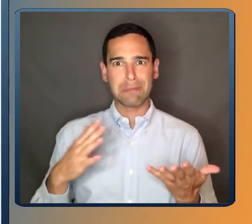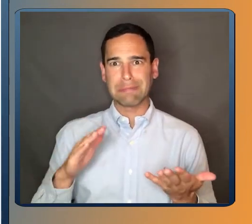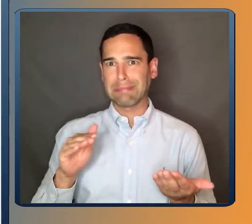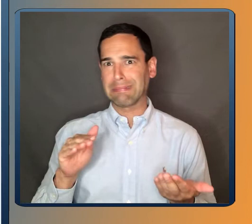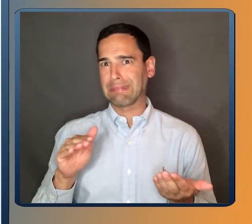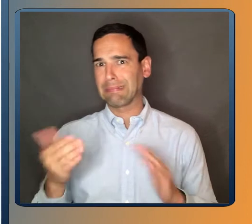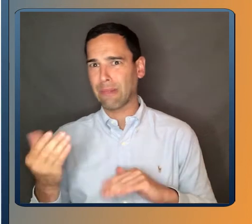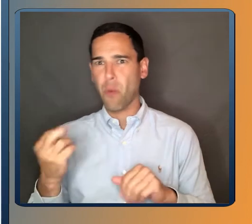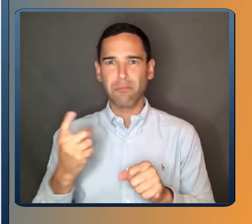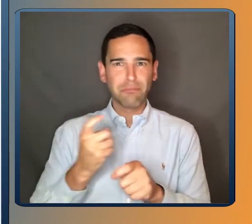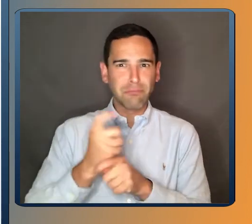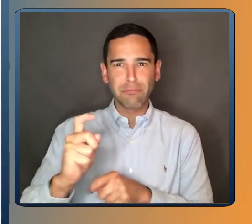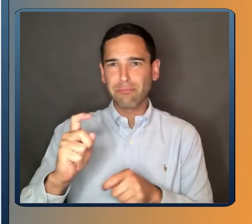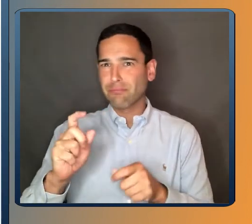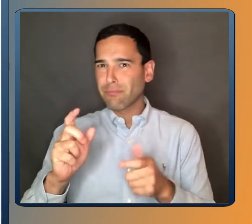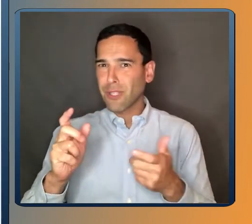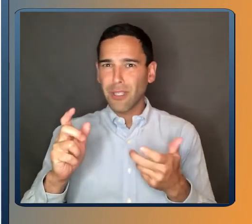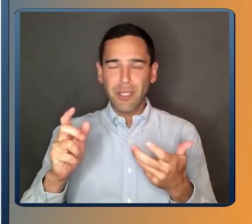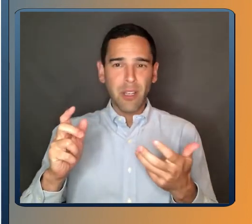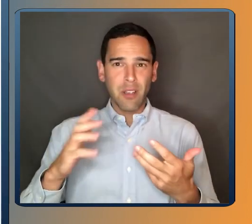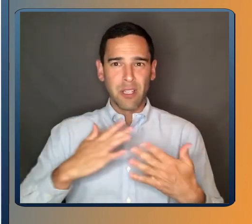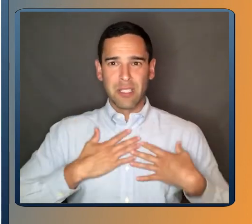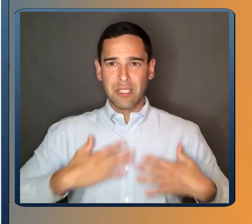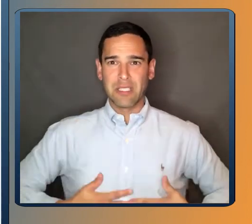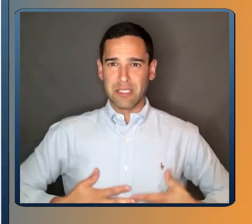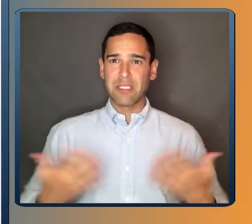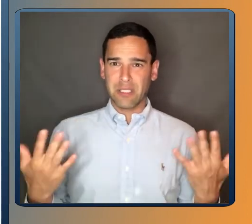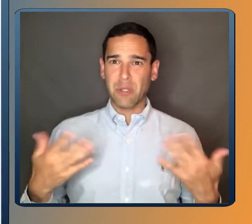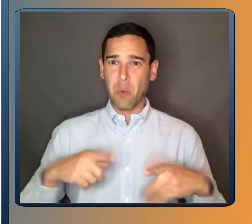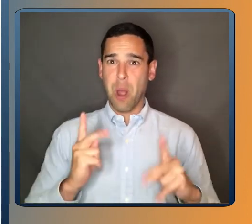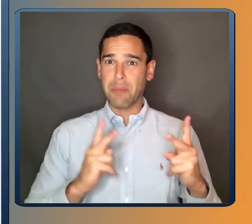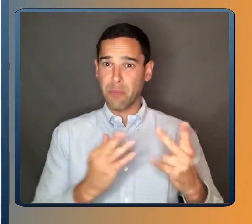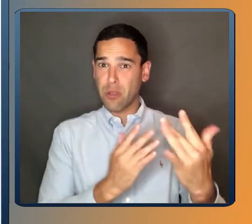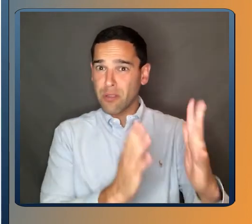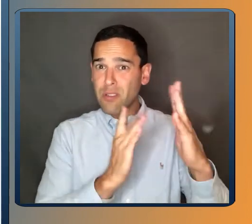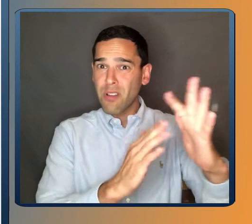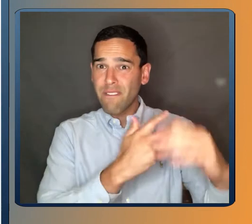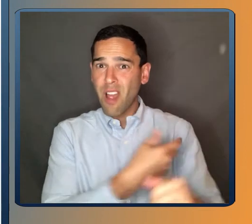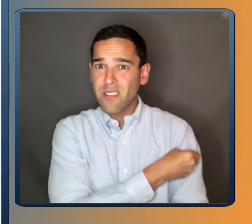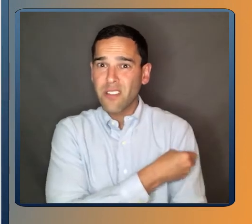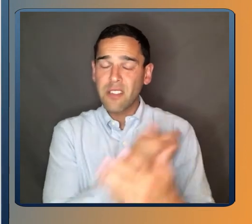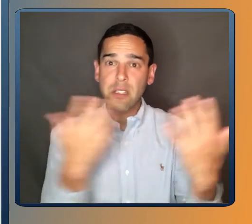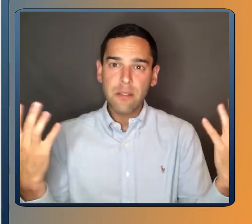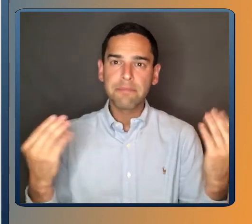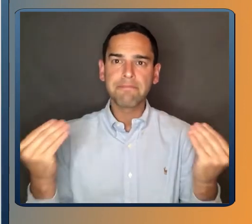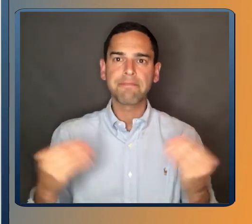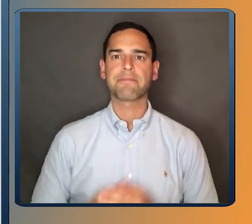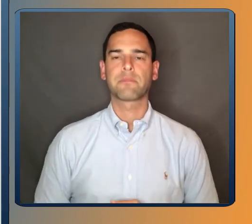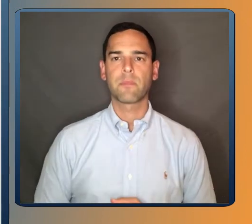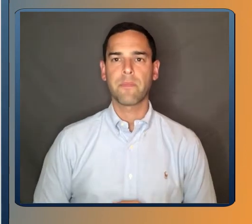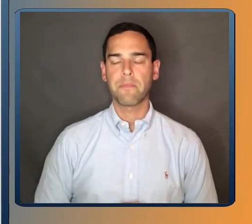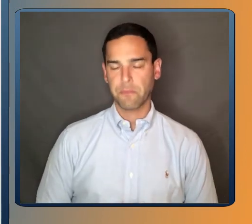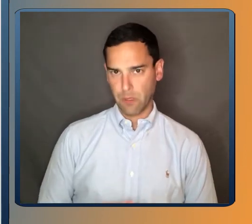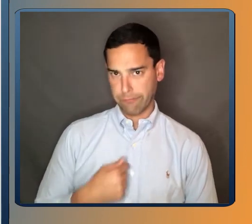escape COVID without permanent damages and people getting the vaccine. Even though I